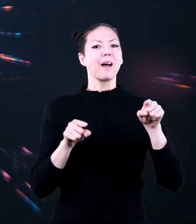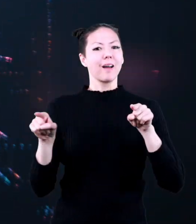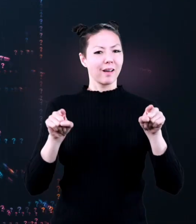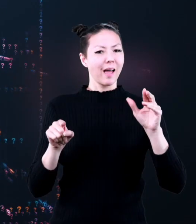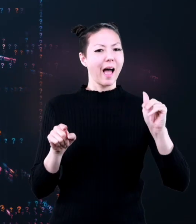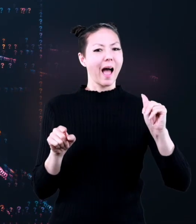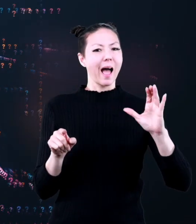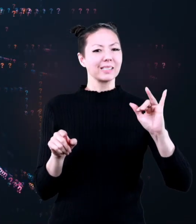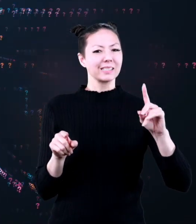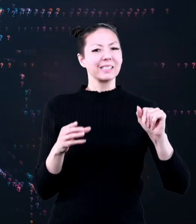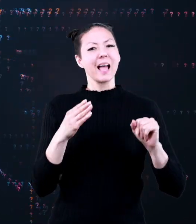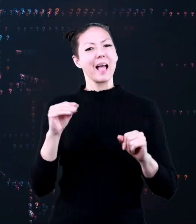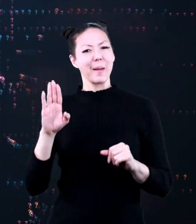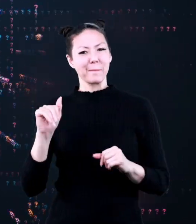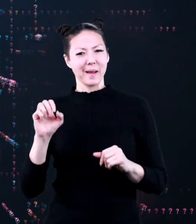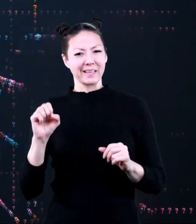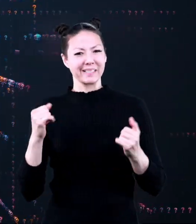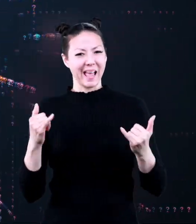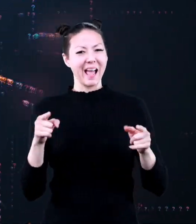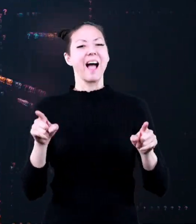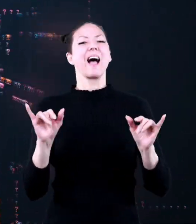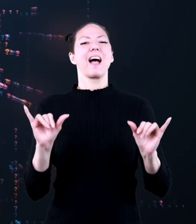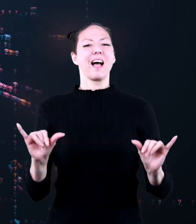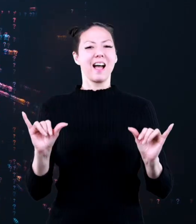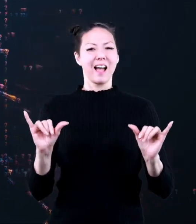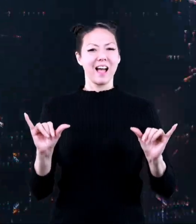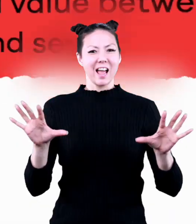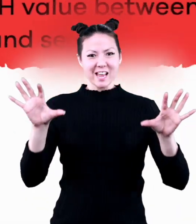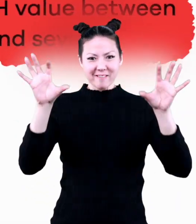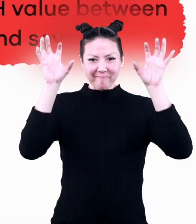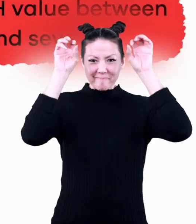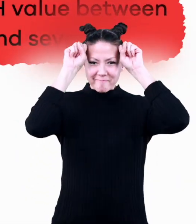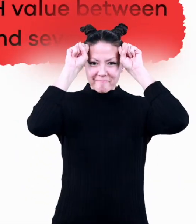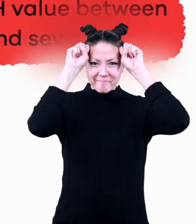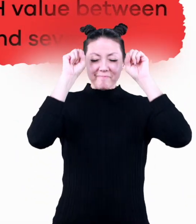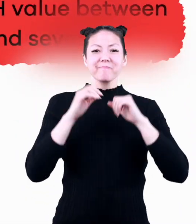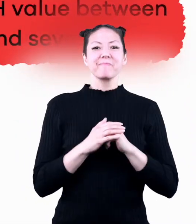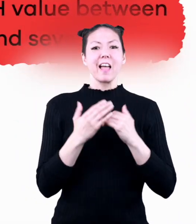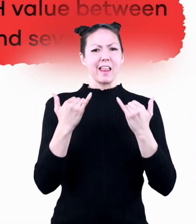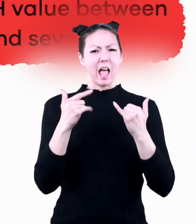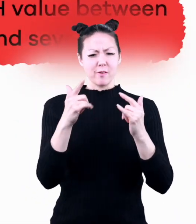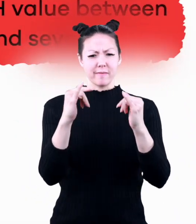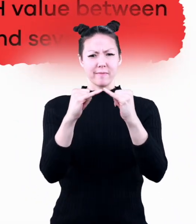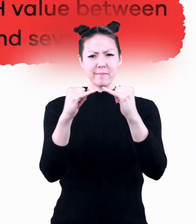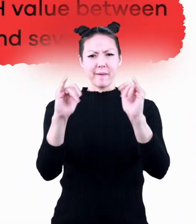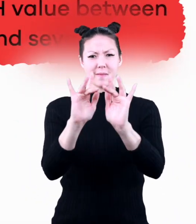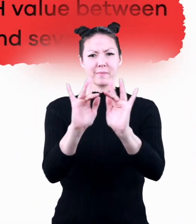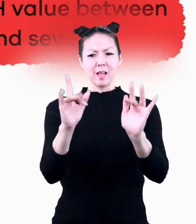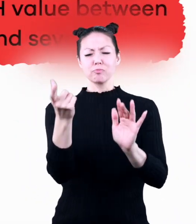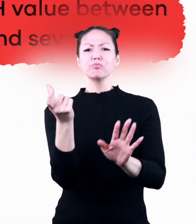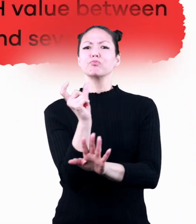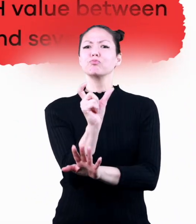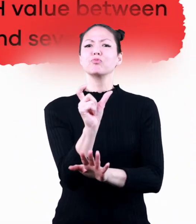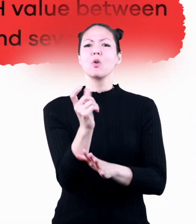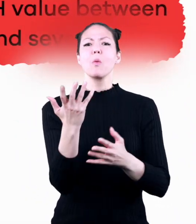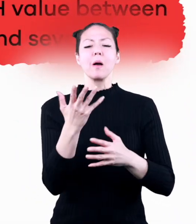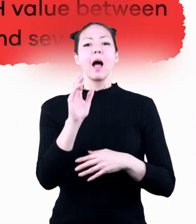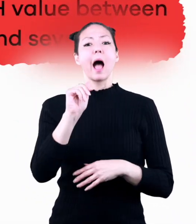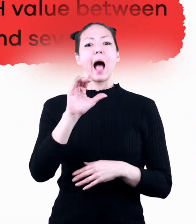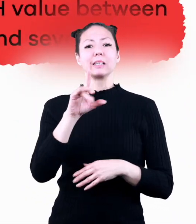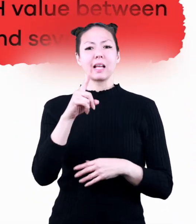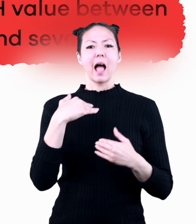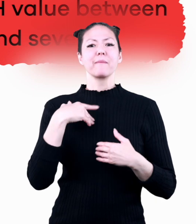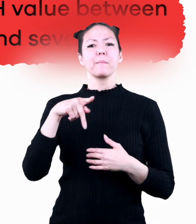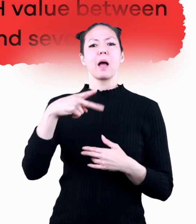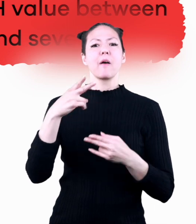learned about acids and bases let's review fill in the blank acids